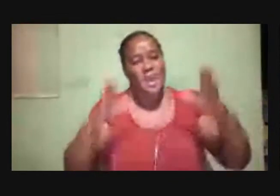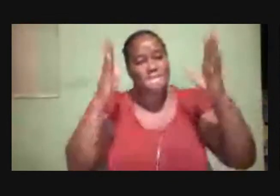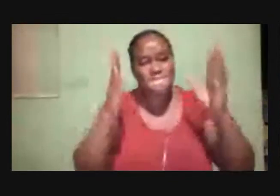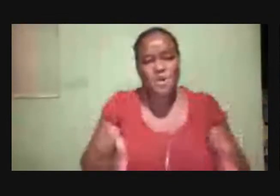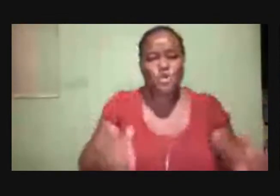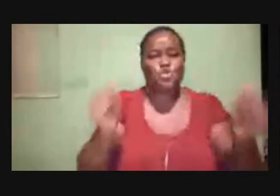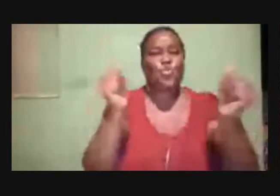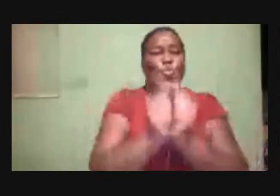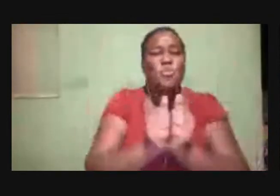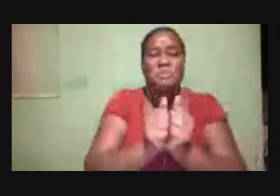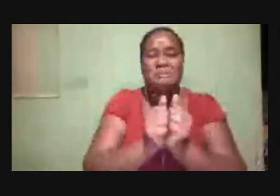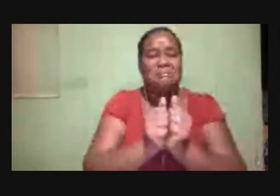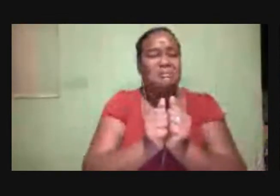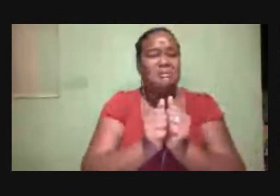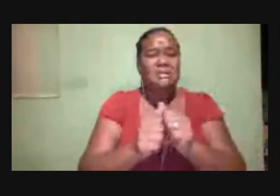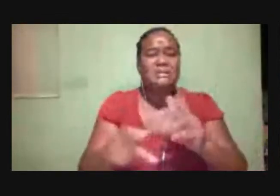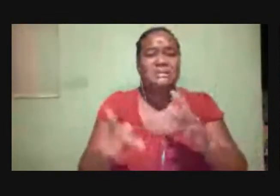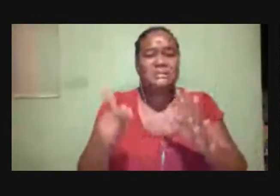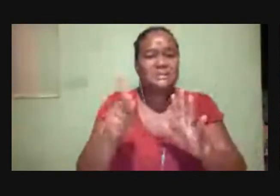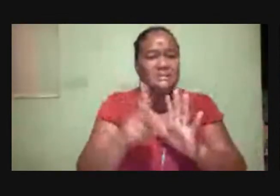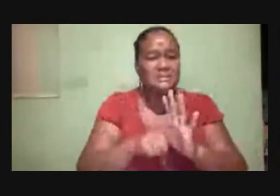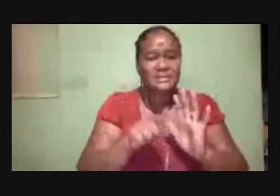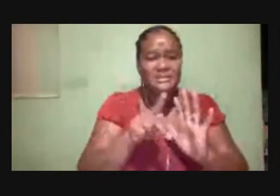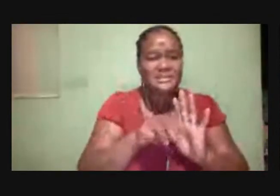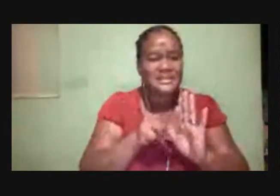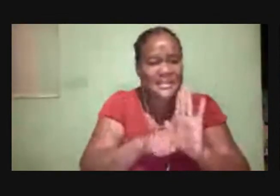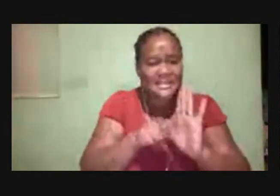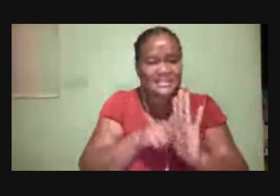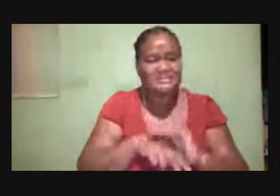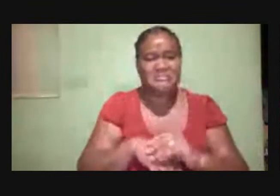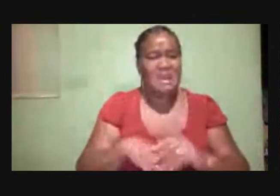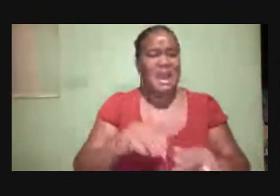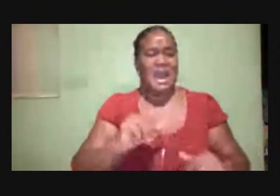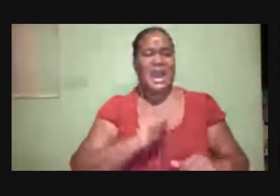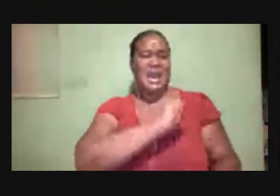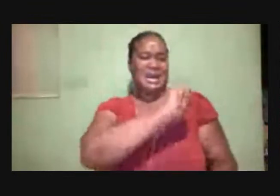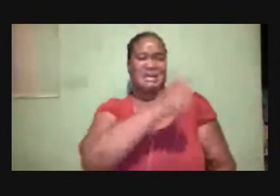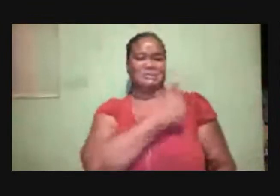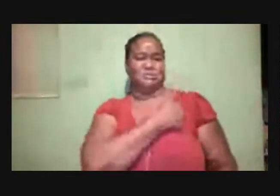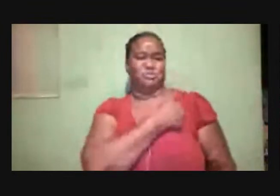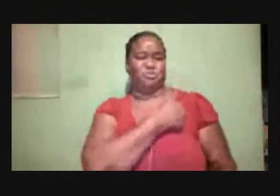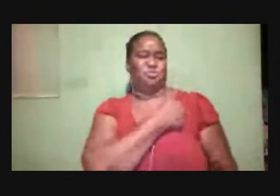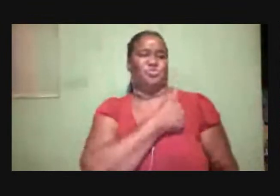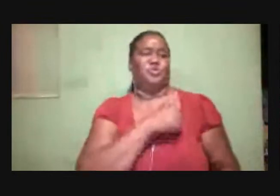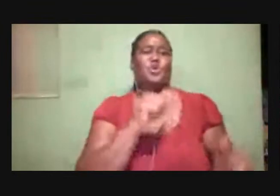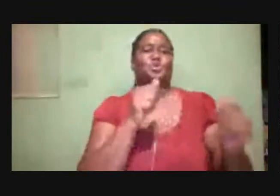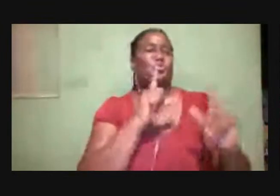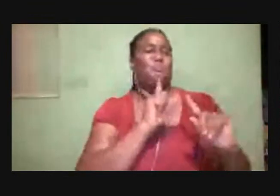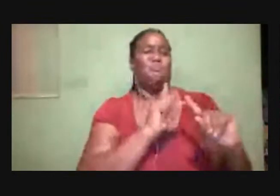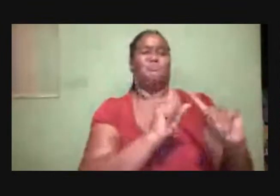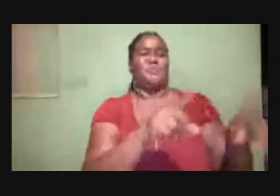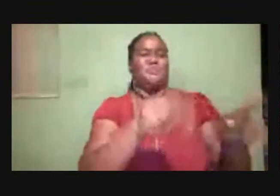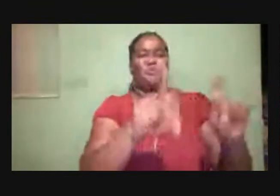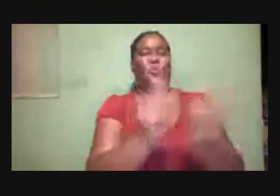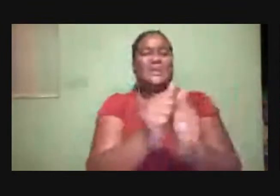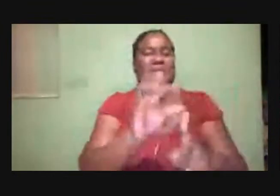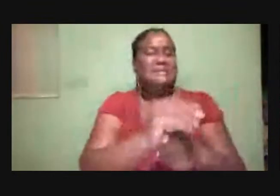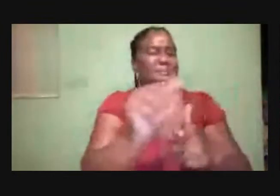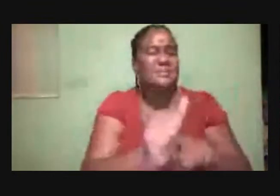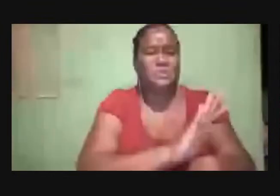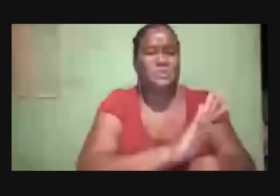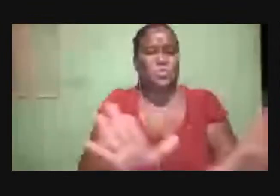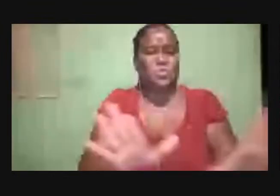negative Attitudes Towards those With disabilities They don't Know how To relate To others